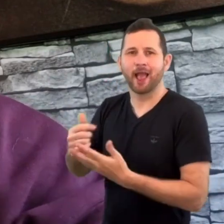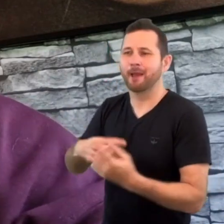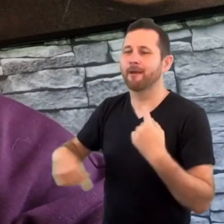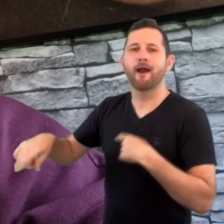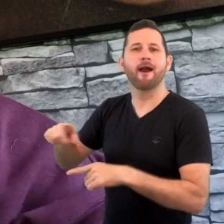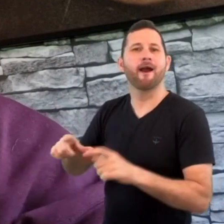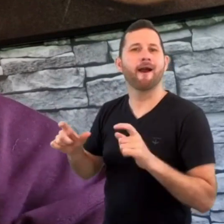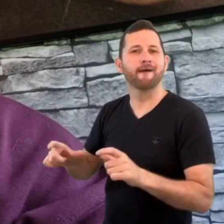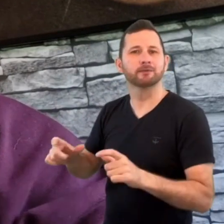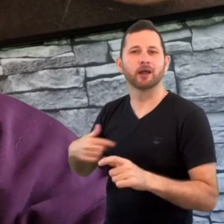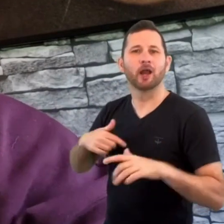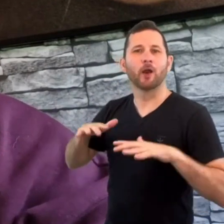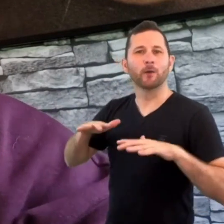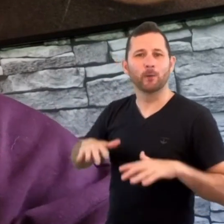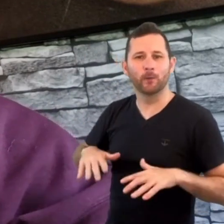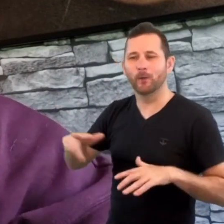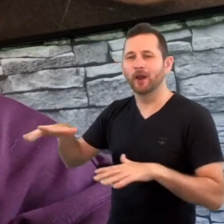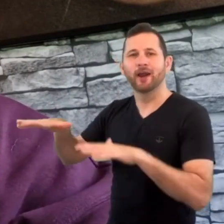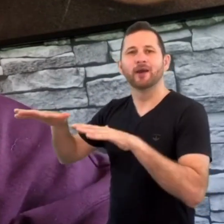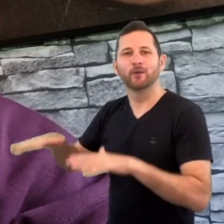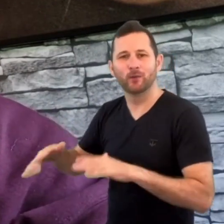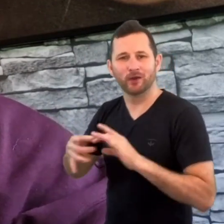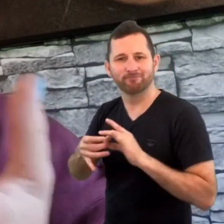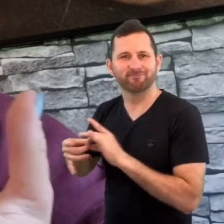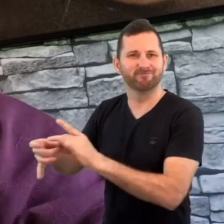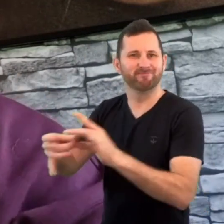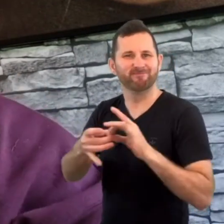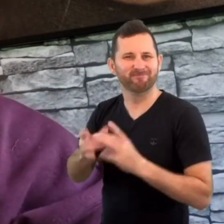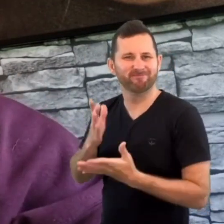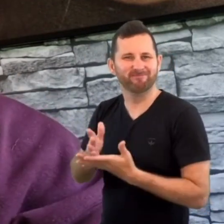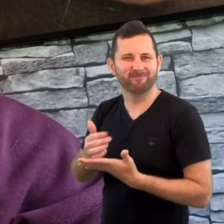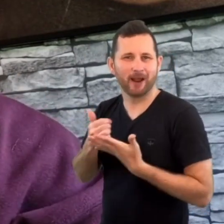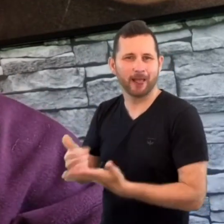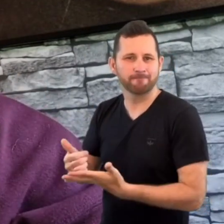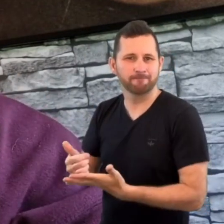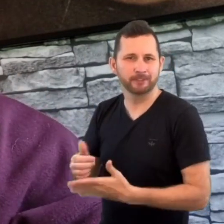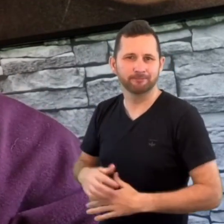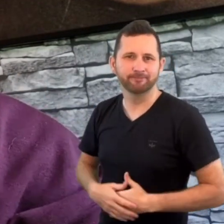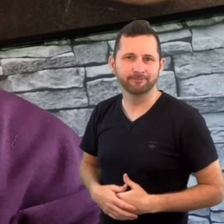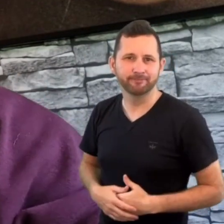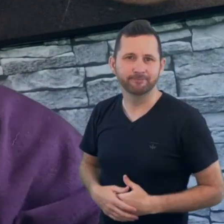comfortable and feel more at ease as well which helps me and it helps them um so yeah